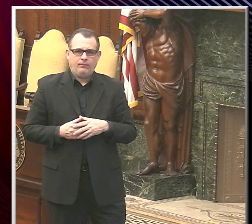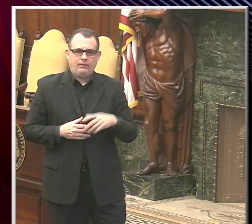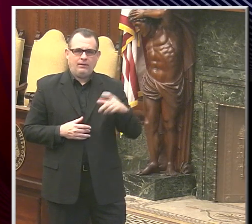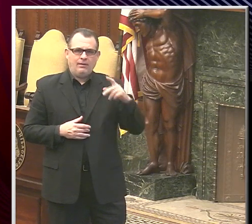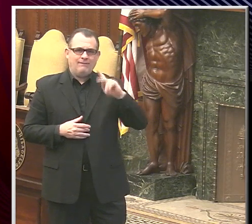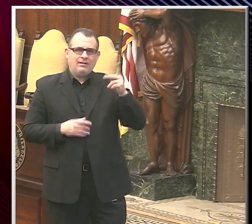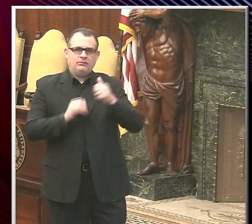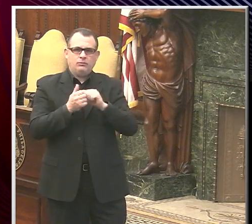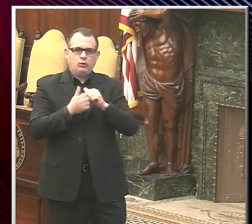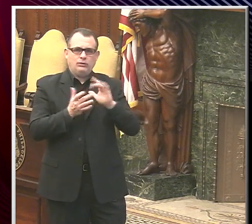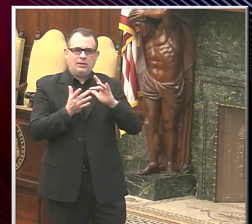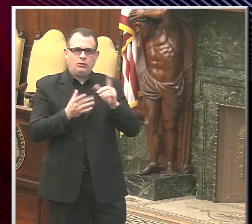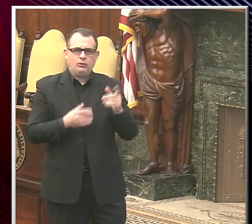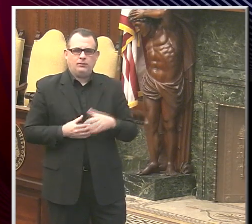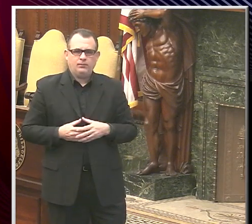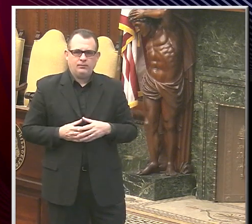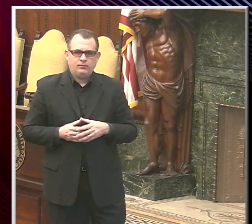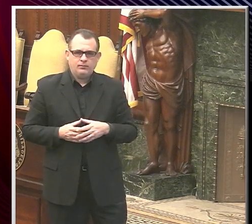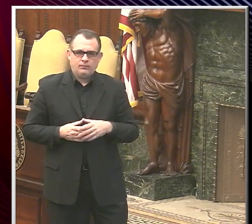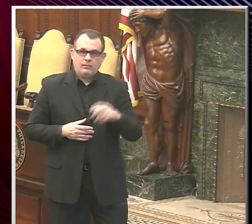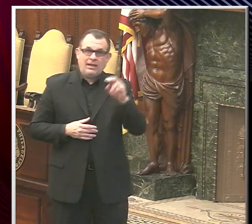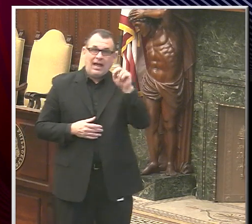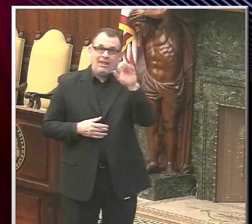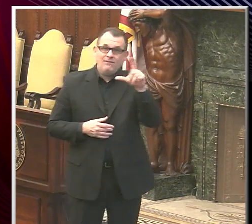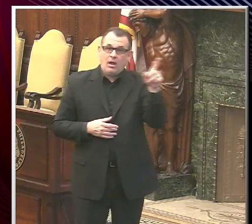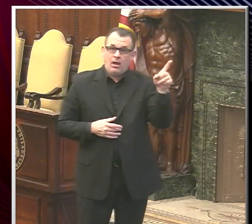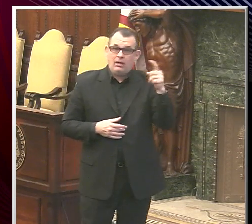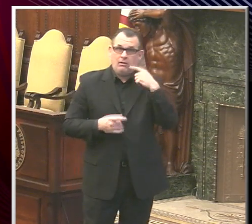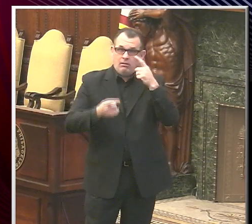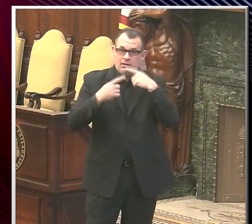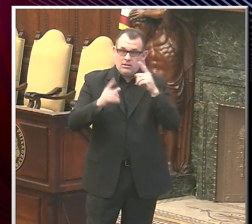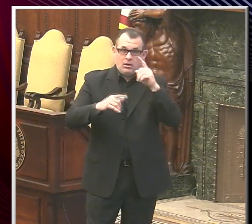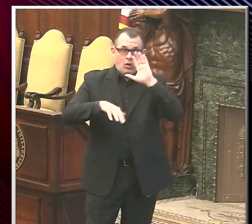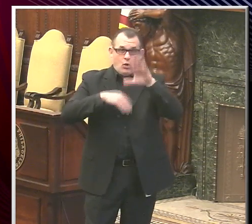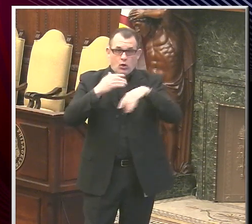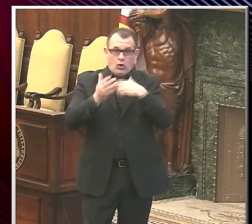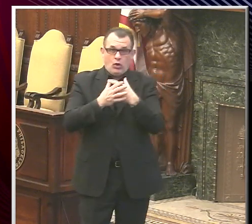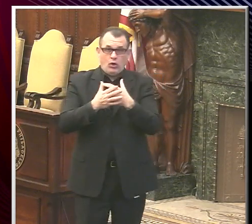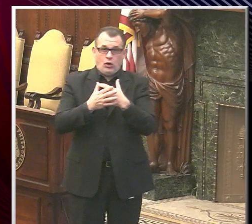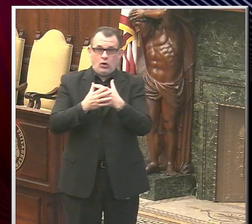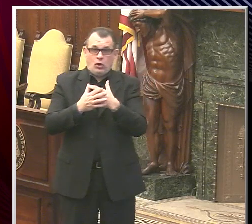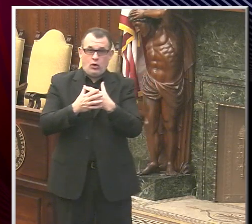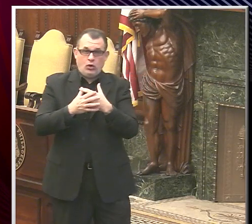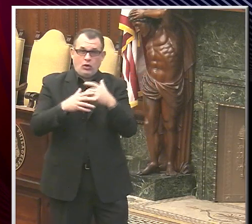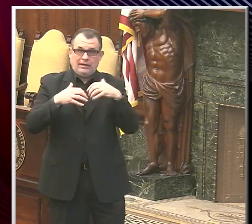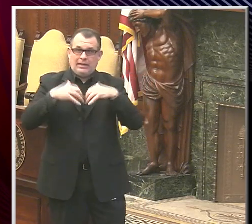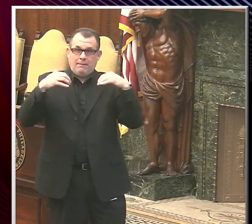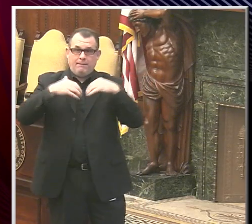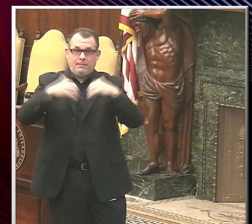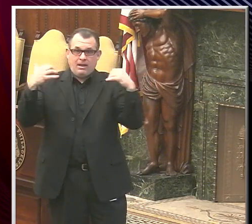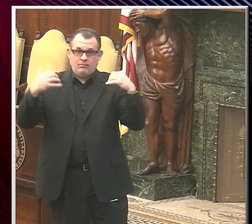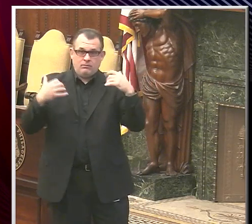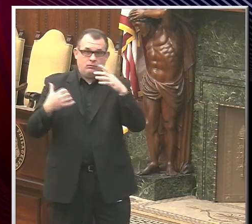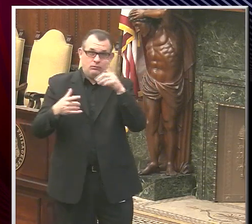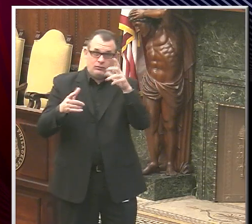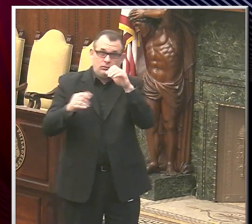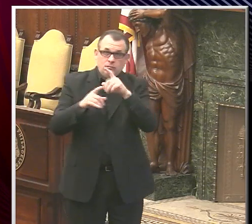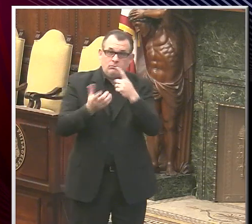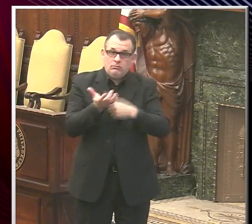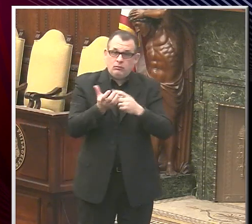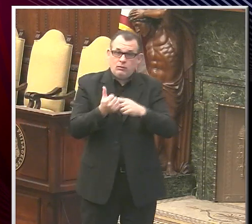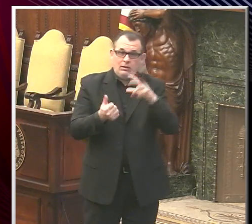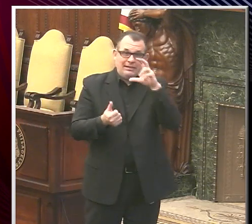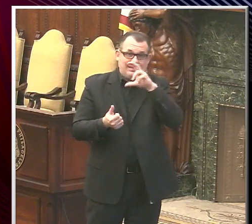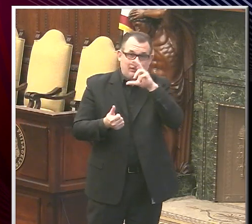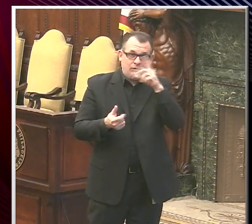Biden said that the NFL offered up all 32 NFL stadiums. Have you talked to the Eagles about the plan for the like mass vaccination unit? If